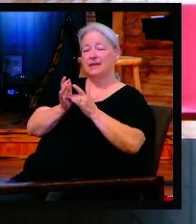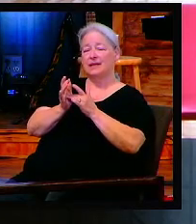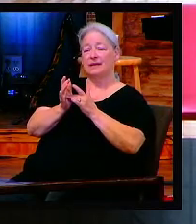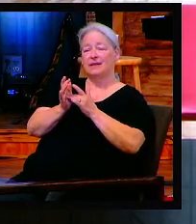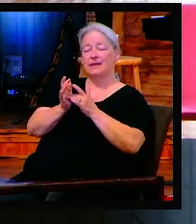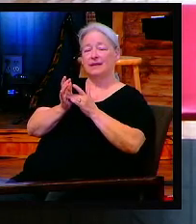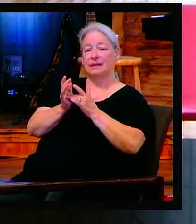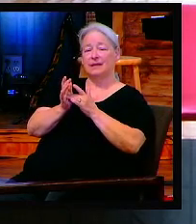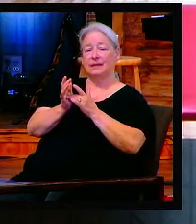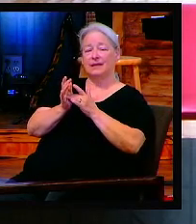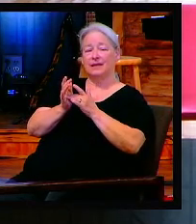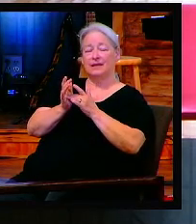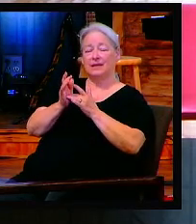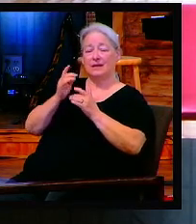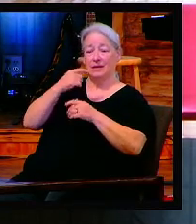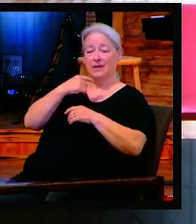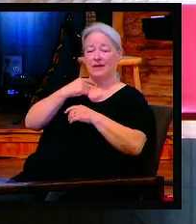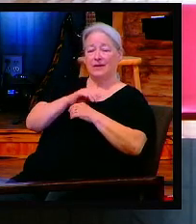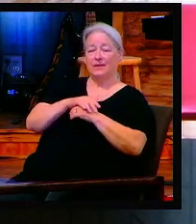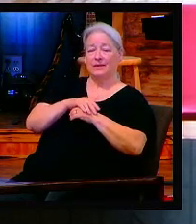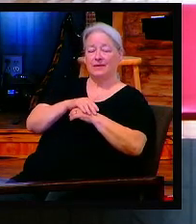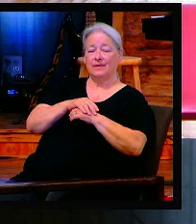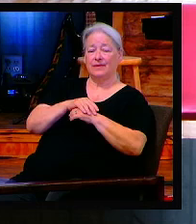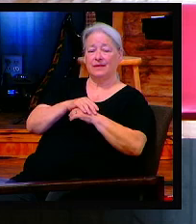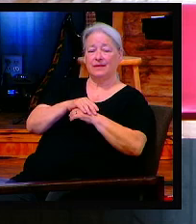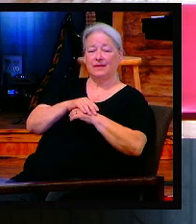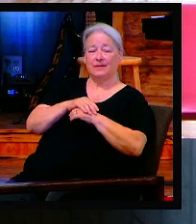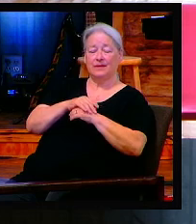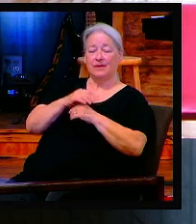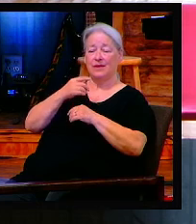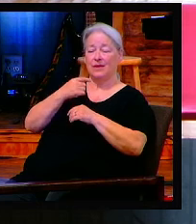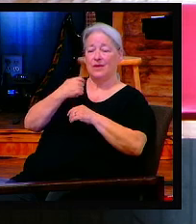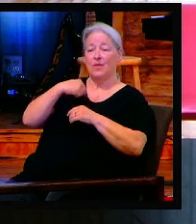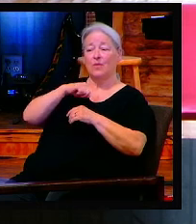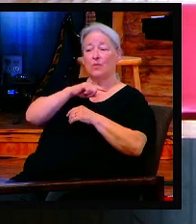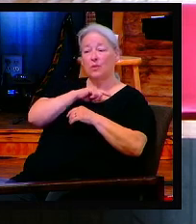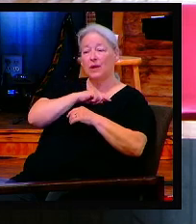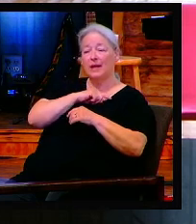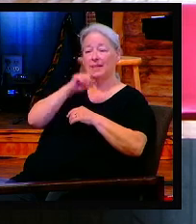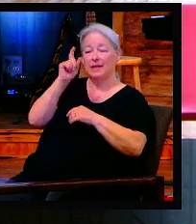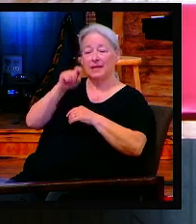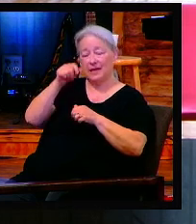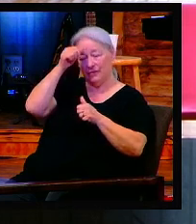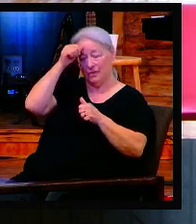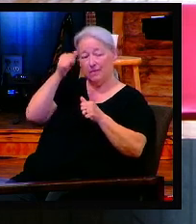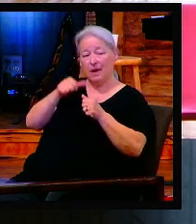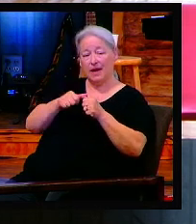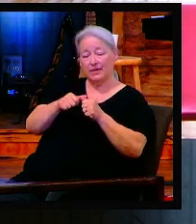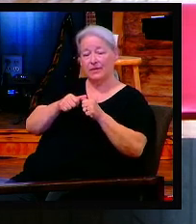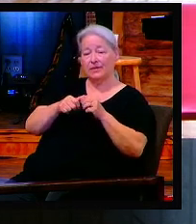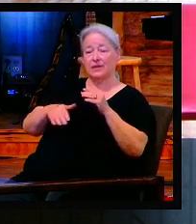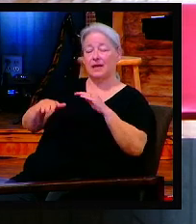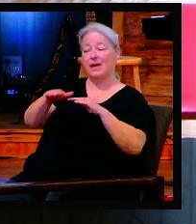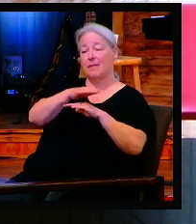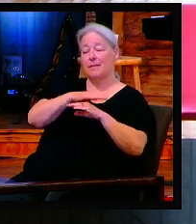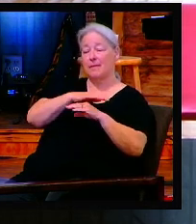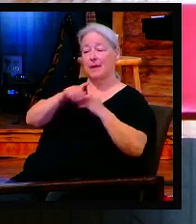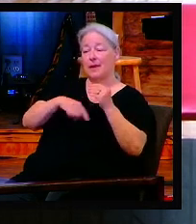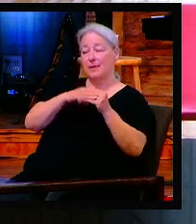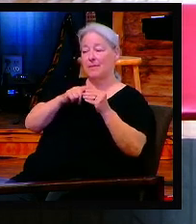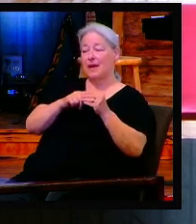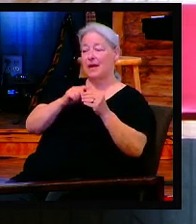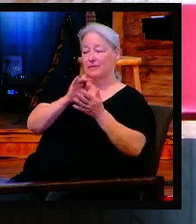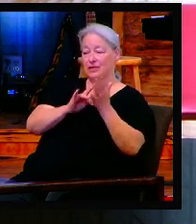treat each other that way. Do we always, are we always successful? No, but it is a good reminder. I'm not telling all y'all go to